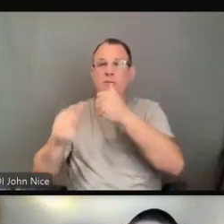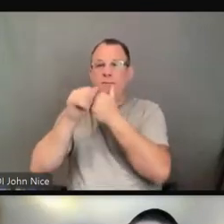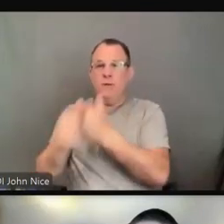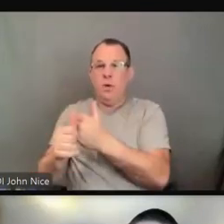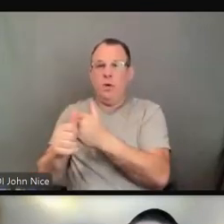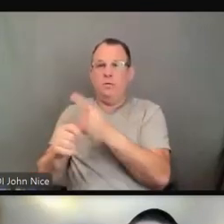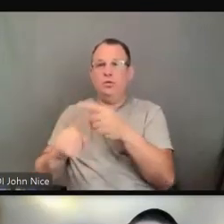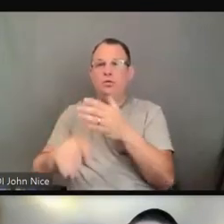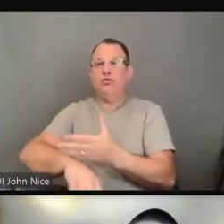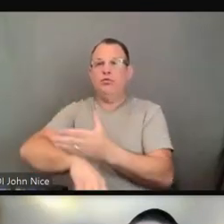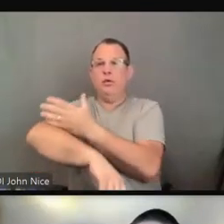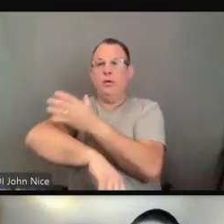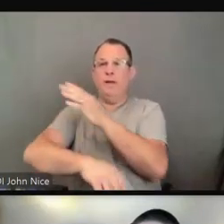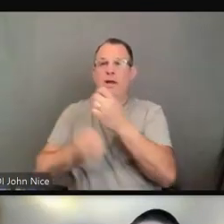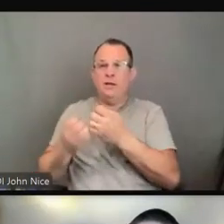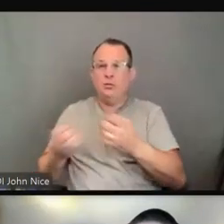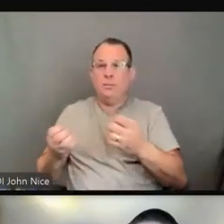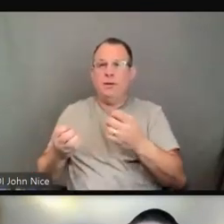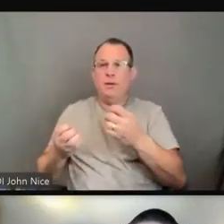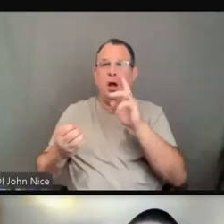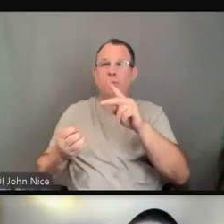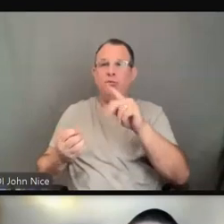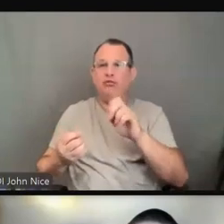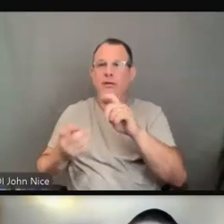and their capital expenditures.